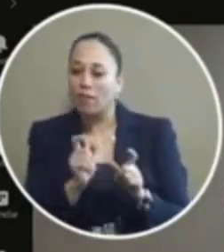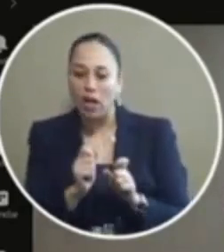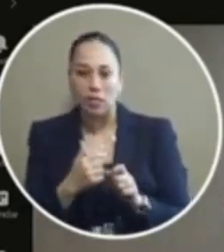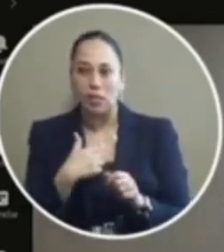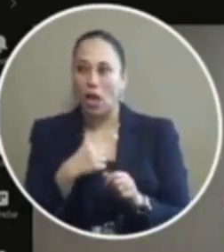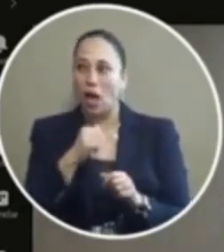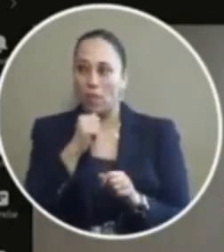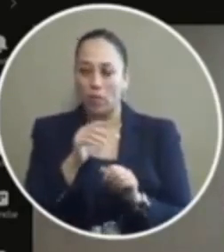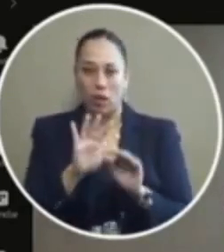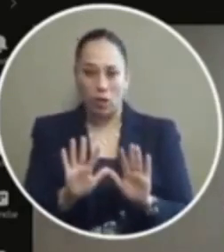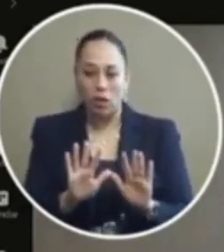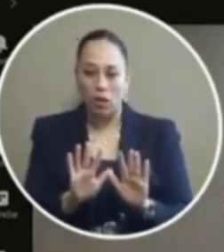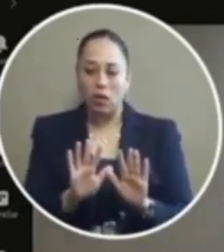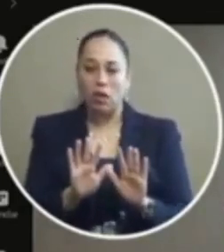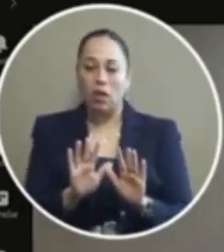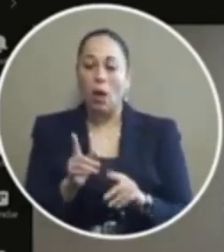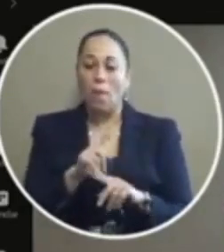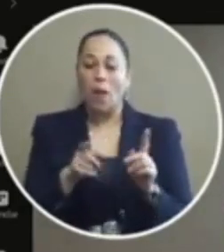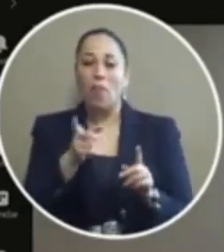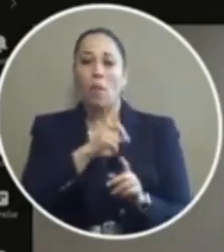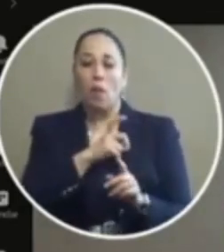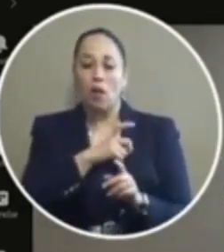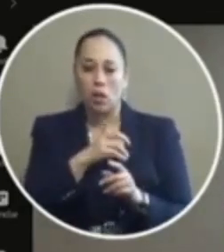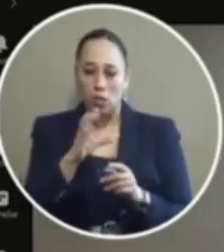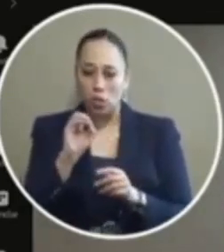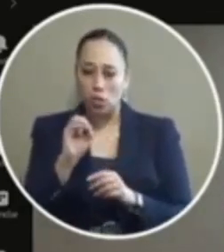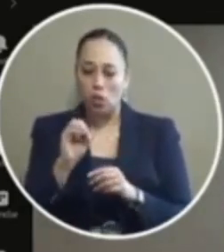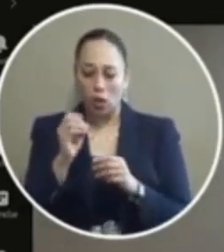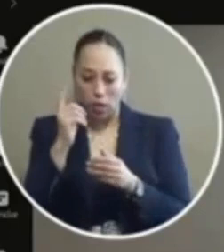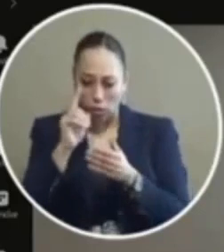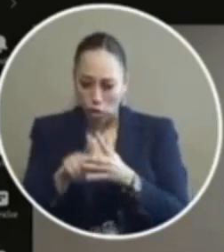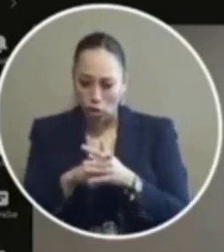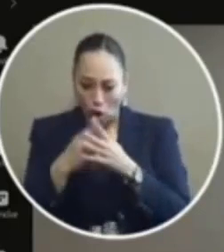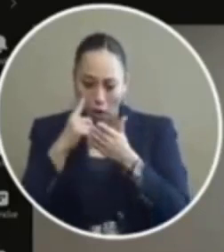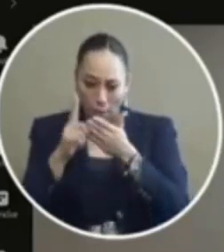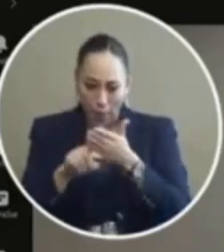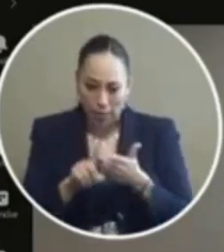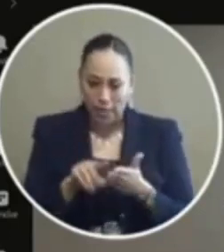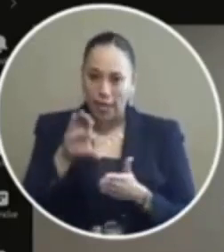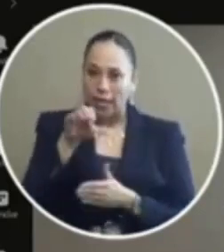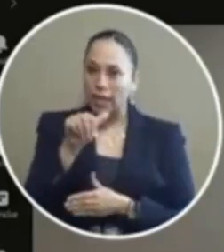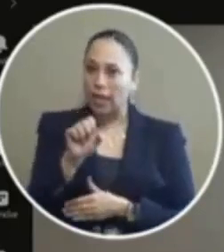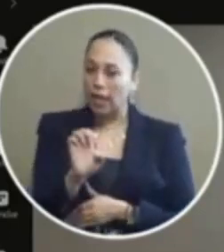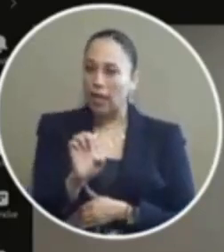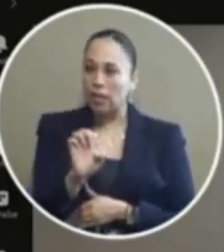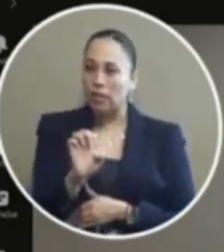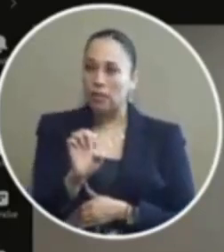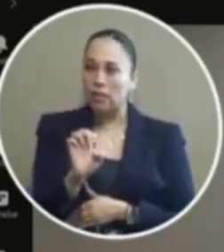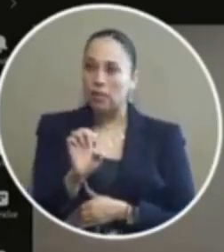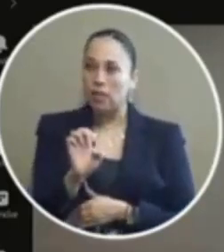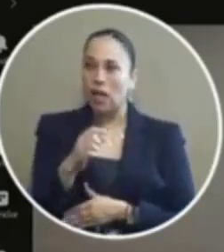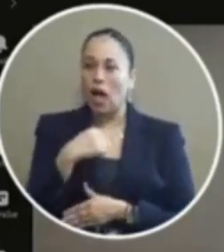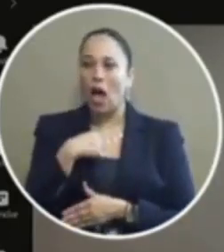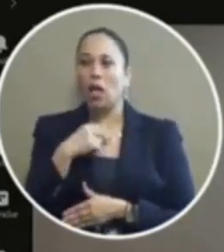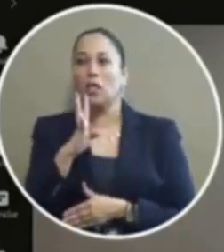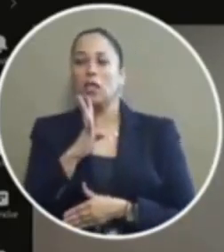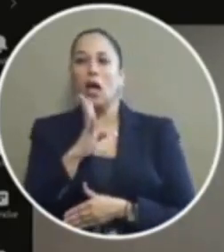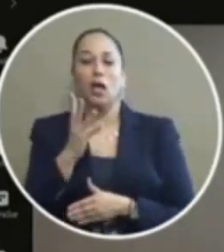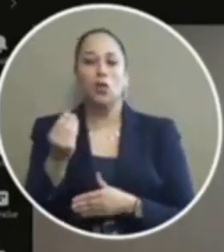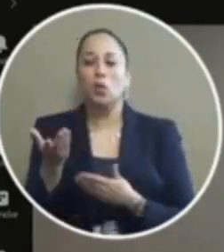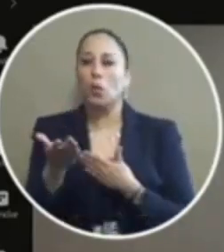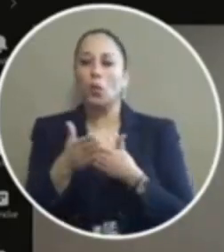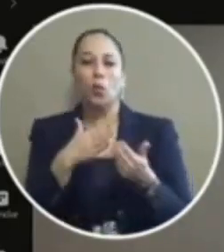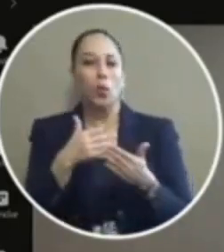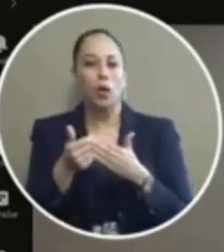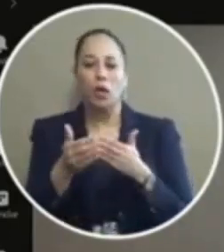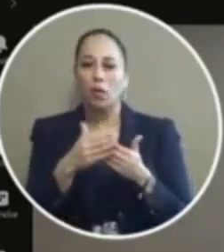a nutshell the way it works is the police go out they start investigating a case they talk to whatever you